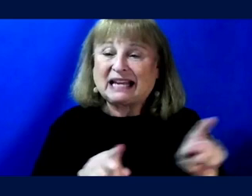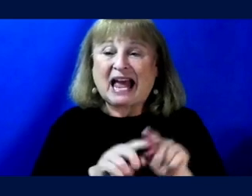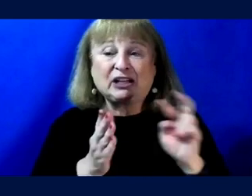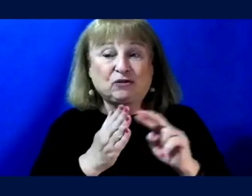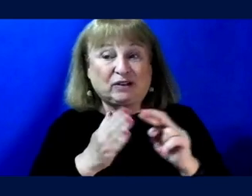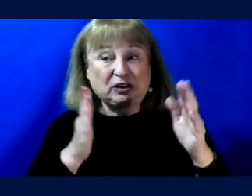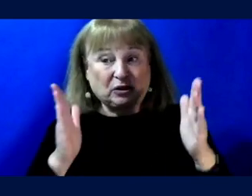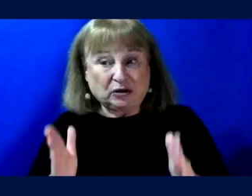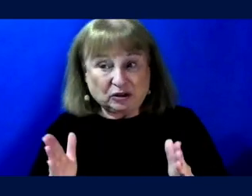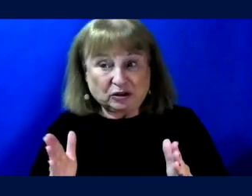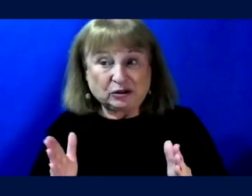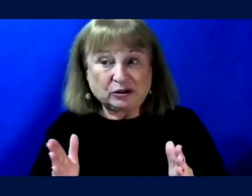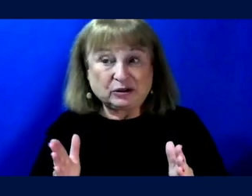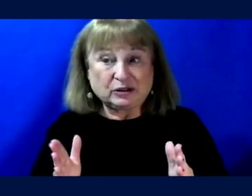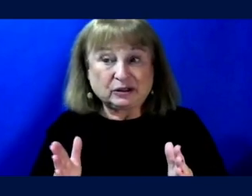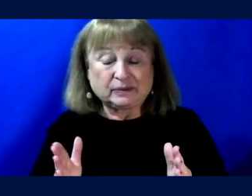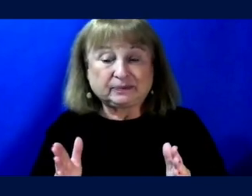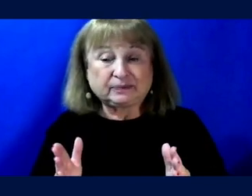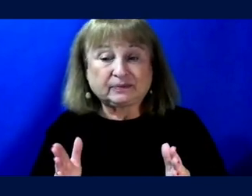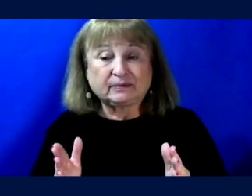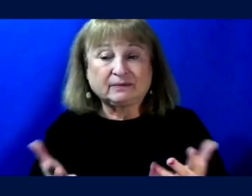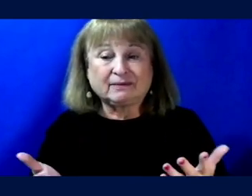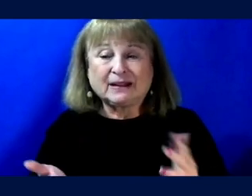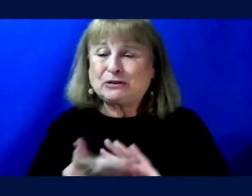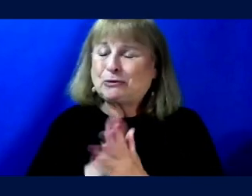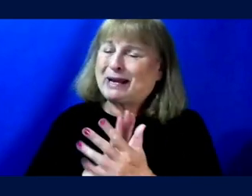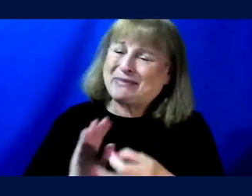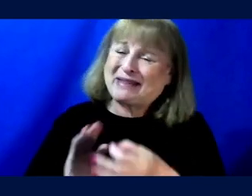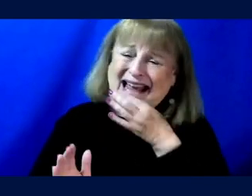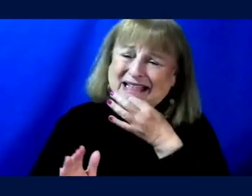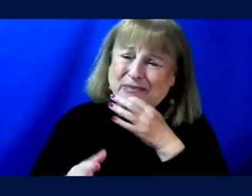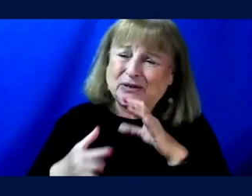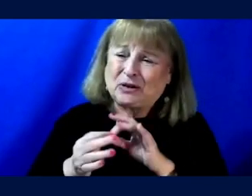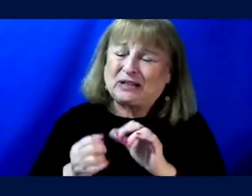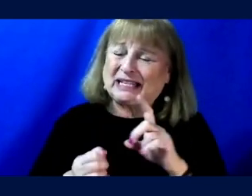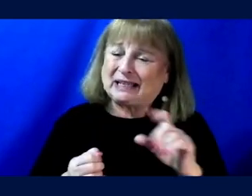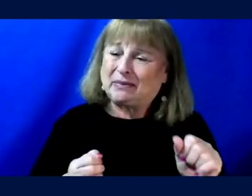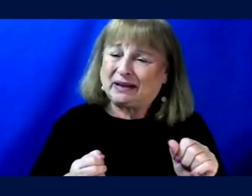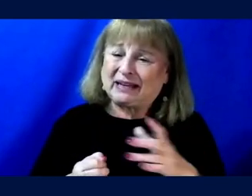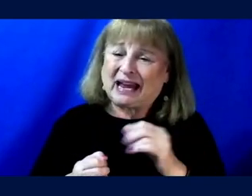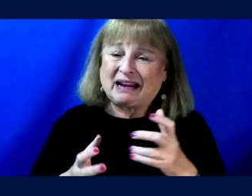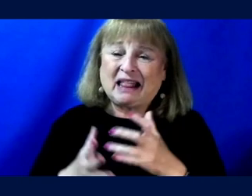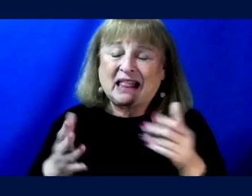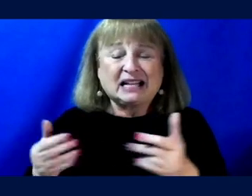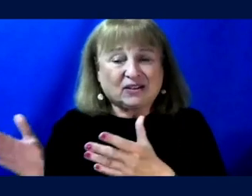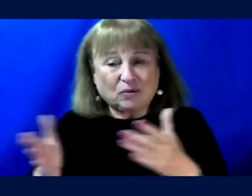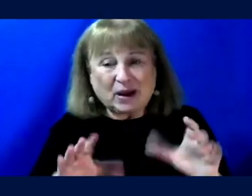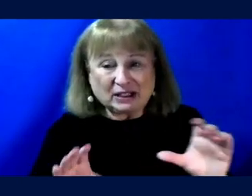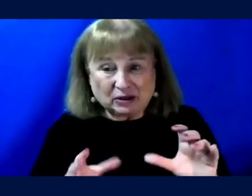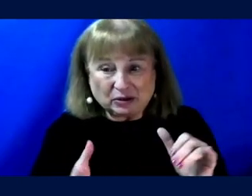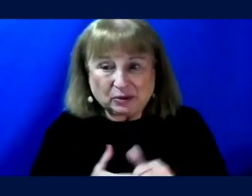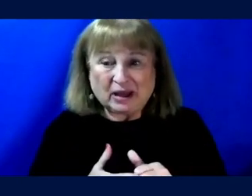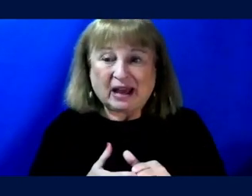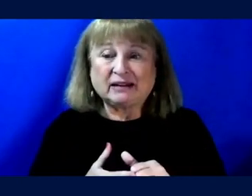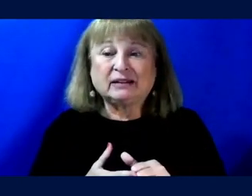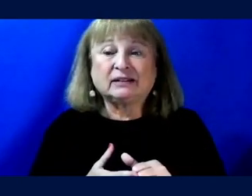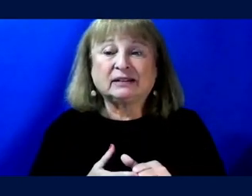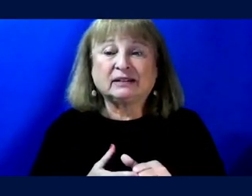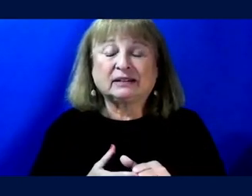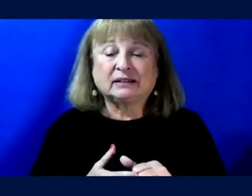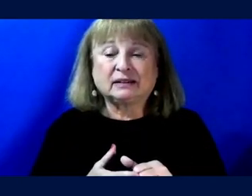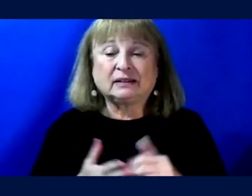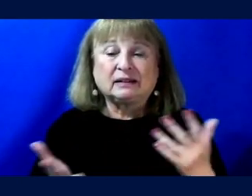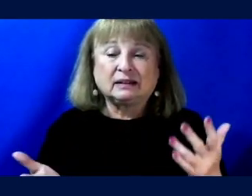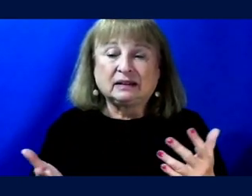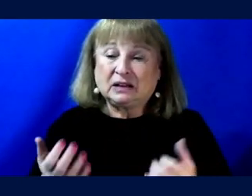to be, um, the experts on disability. And there's lots of ways to do that in, um,